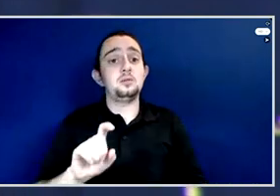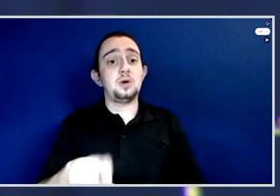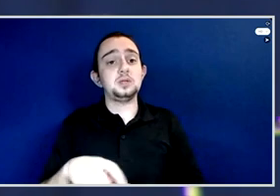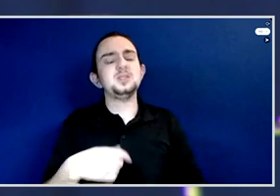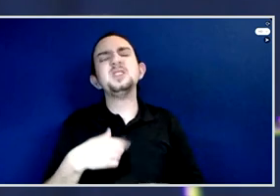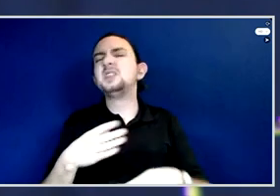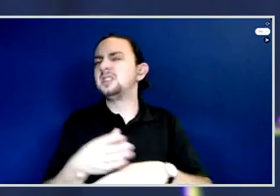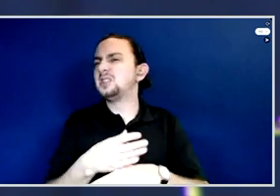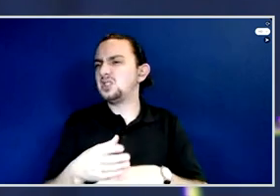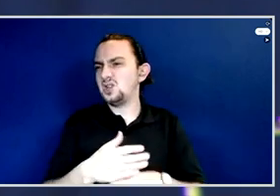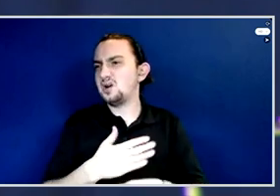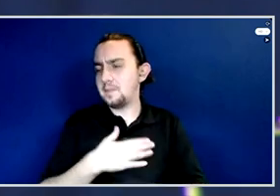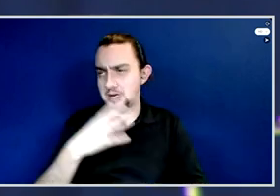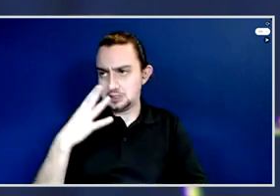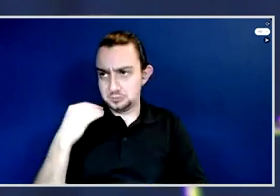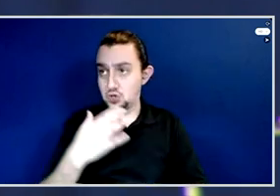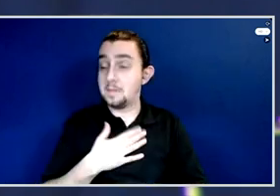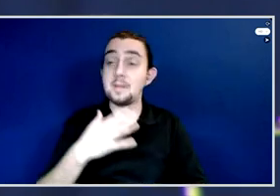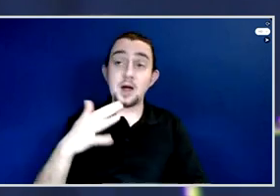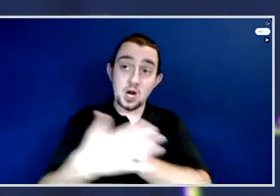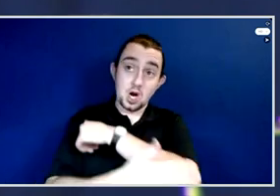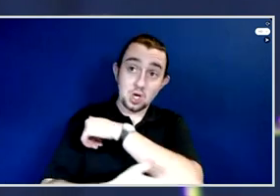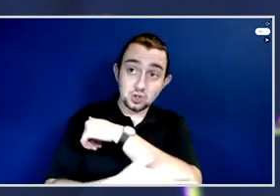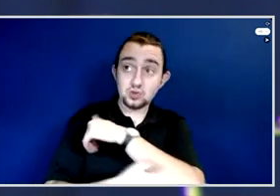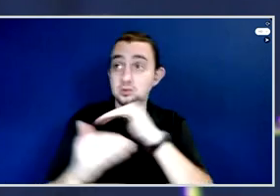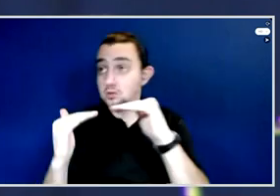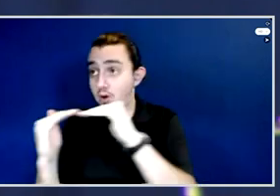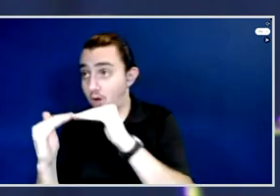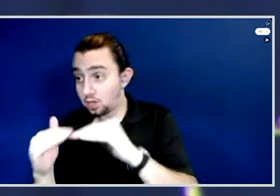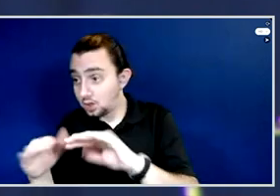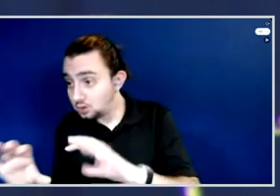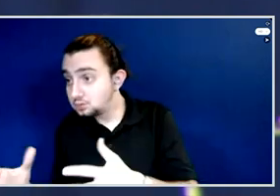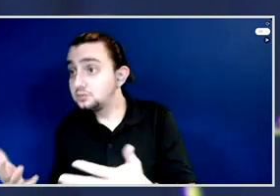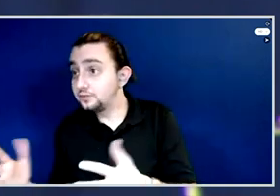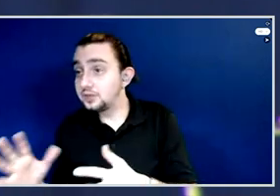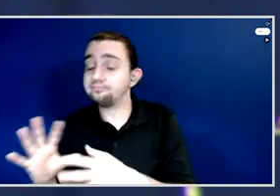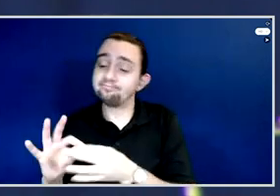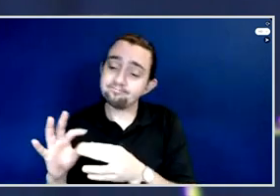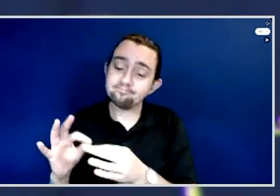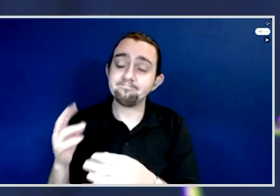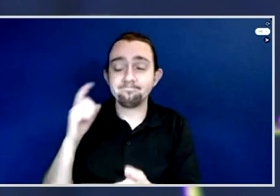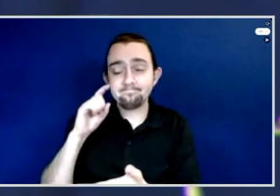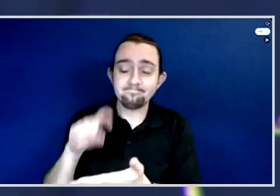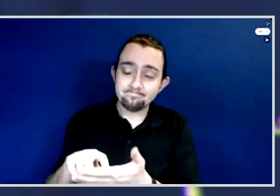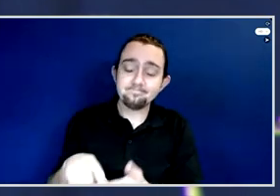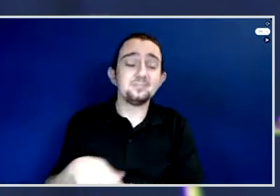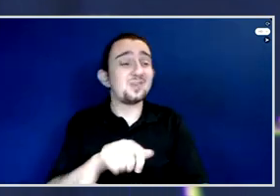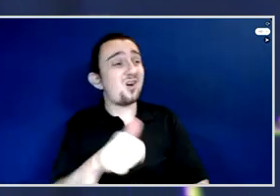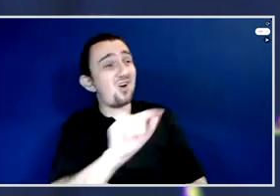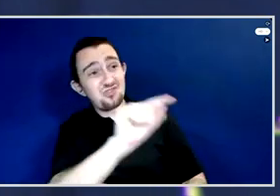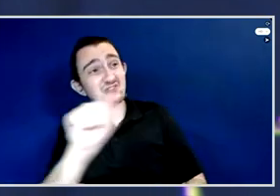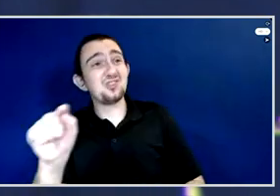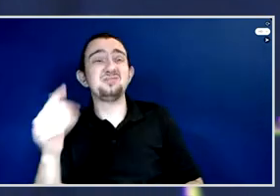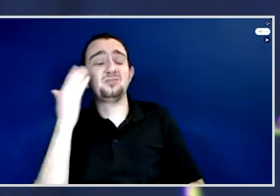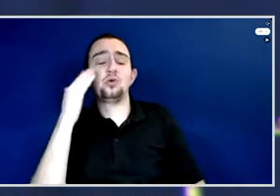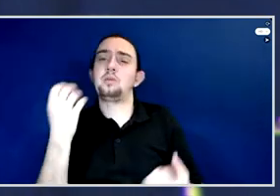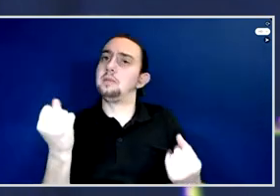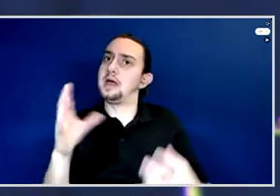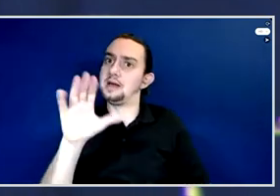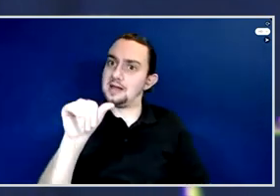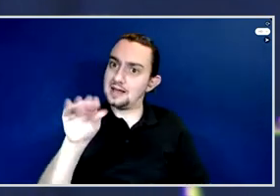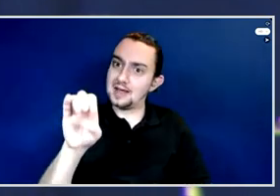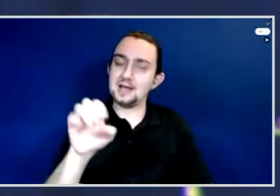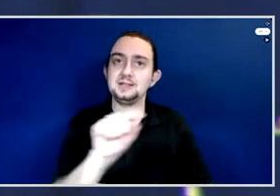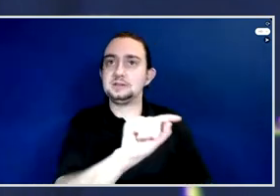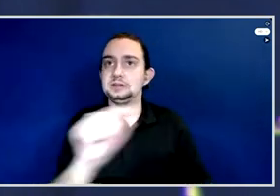colleagues. They've also shared theirs where there is a lot of cases that remain unresolved. Some of